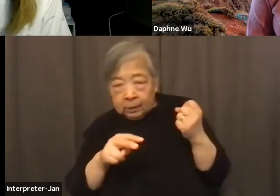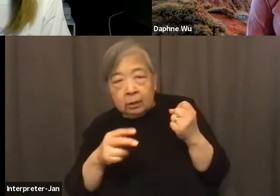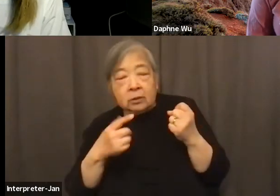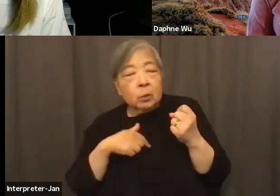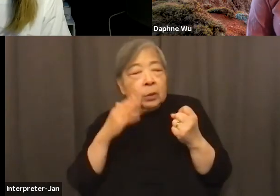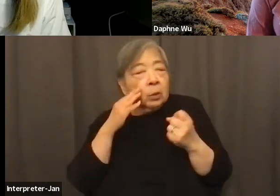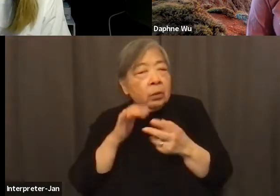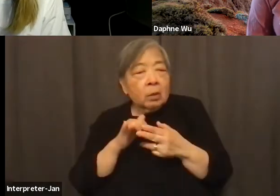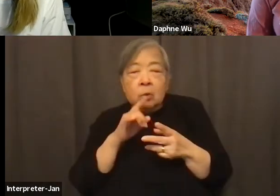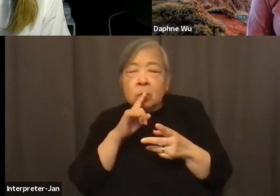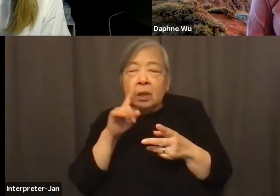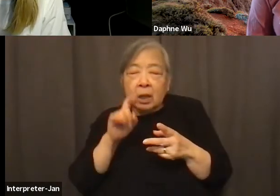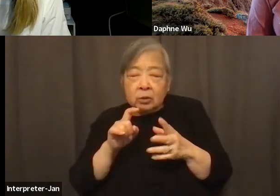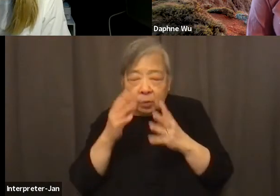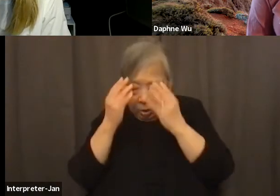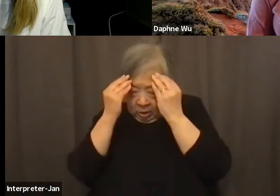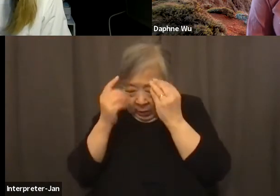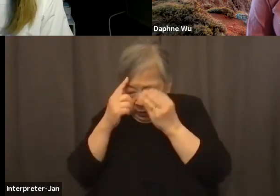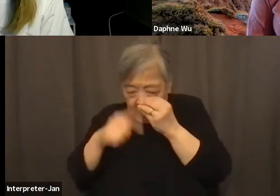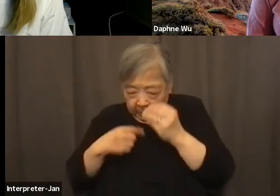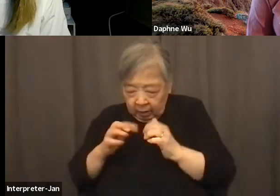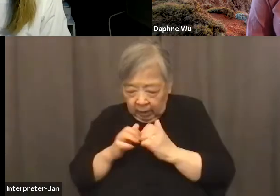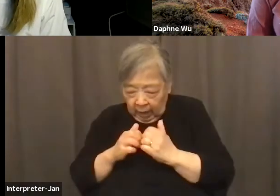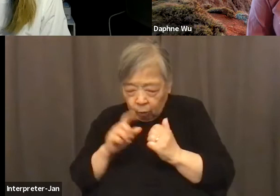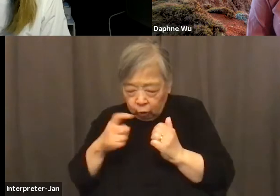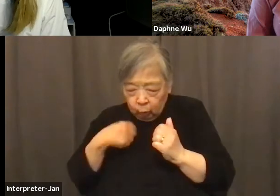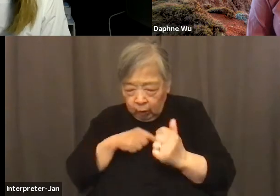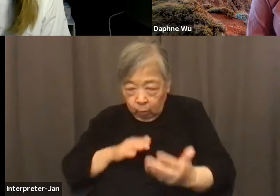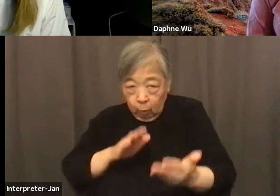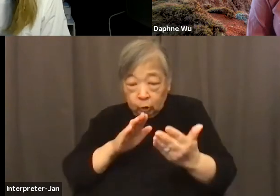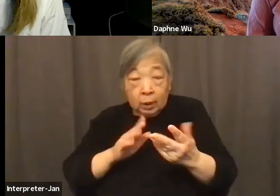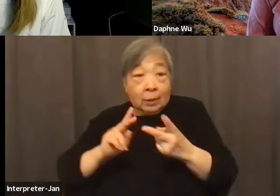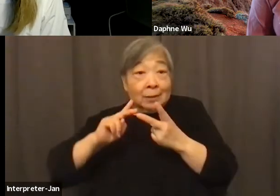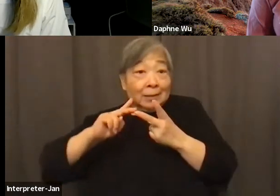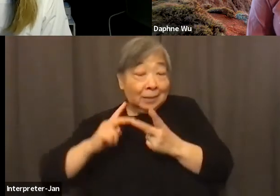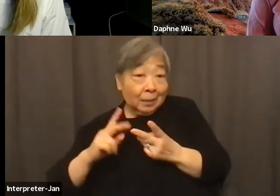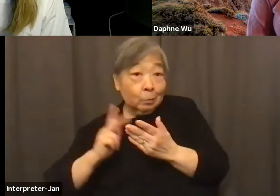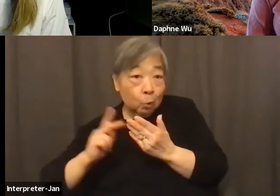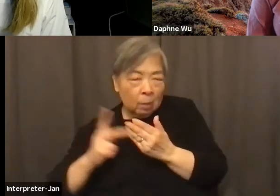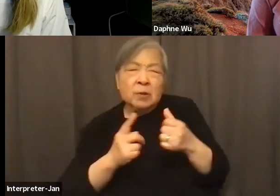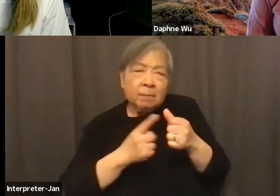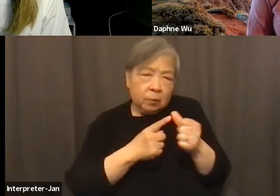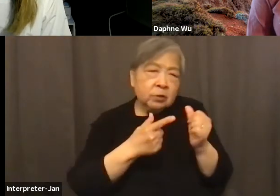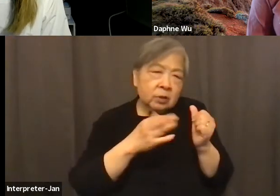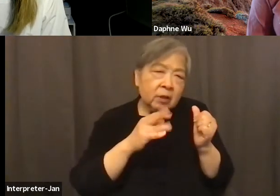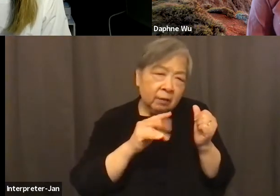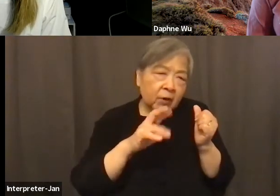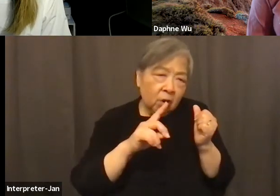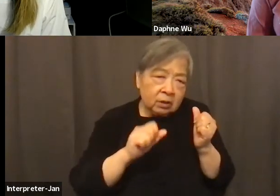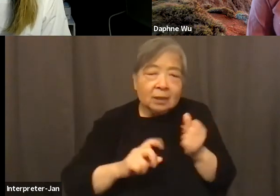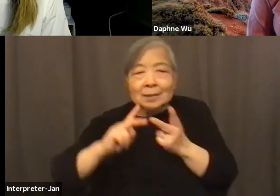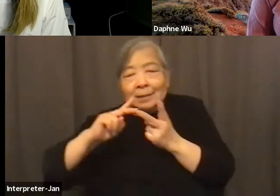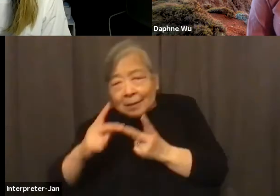really revisit our approach. And our next initiative that we did after were, like, gift cards aren't going to work. We